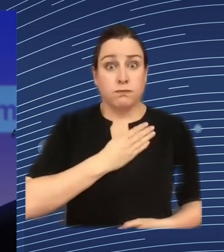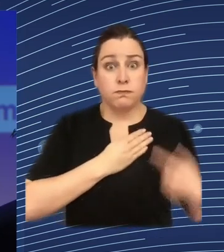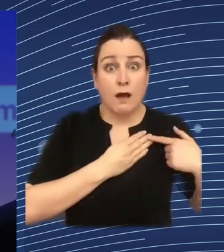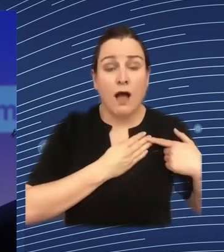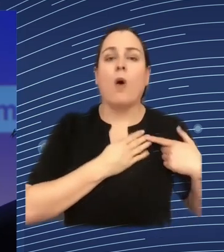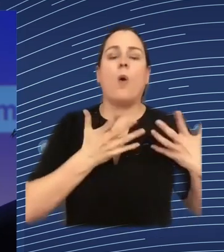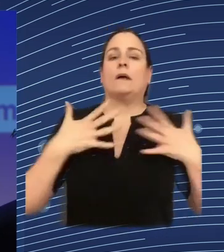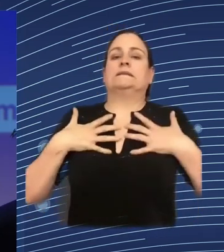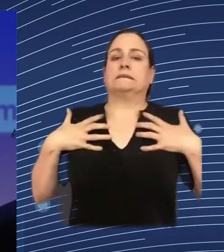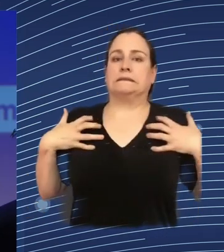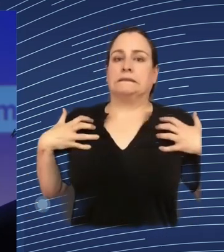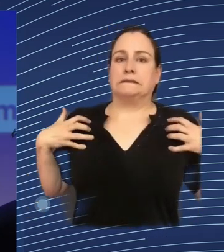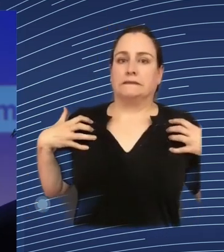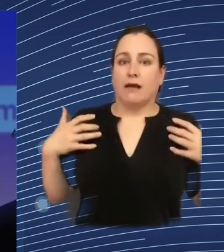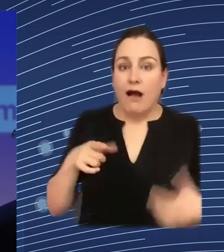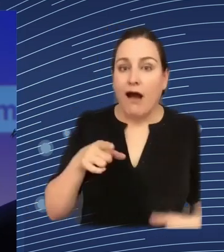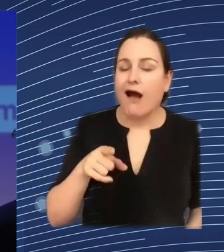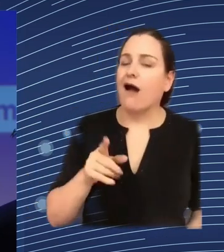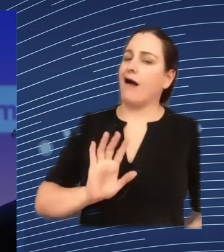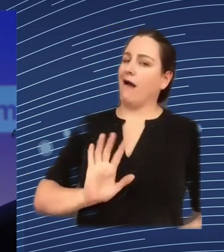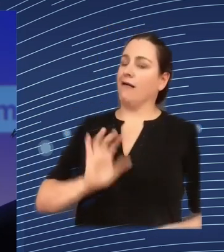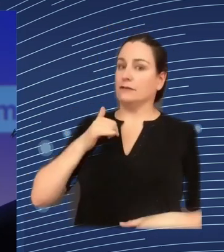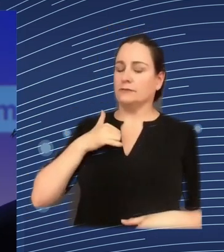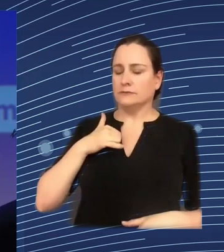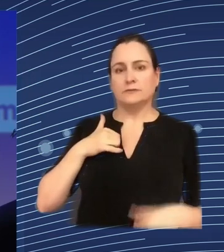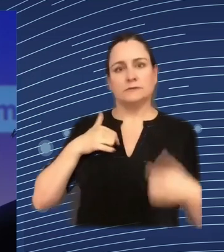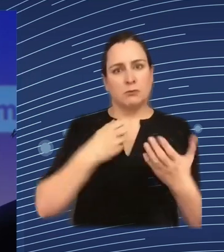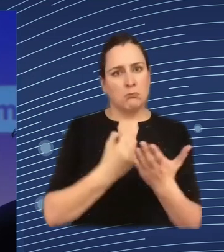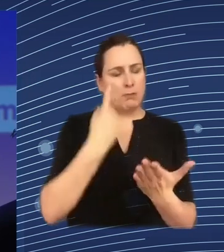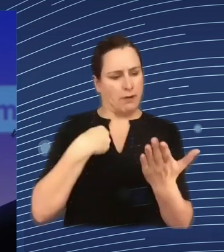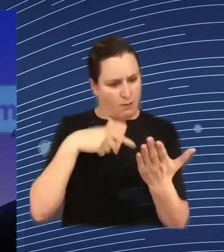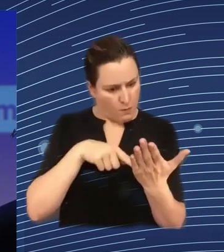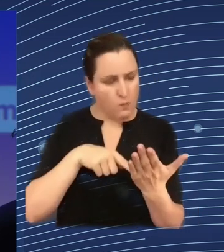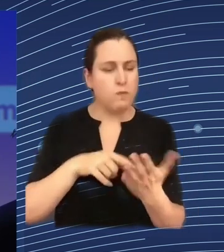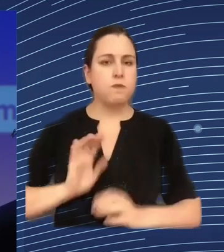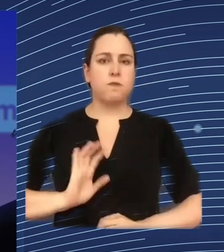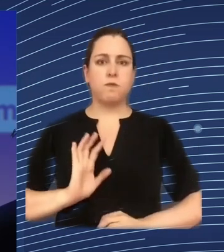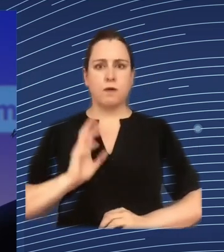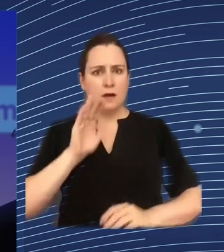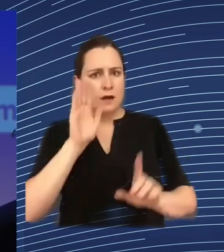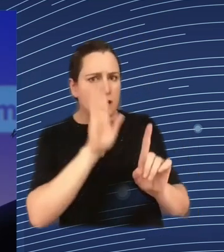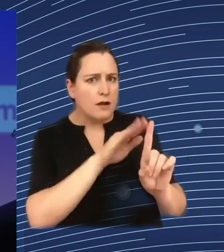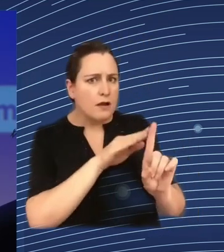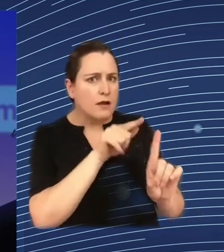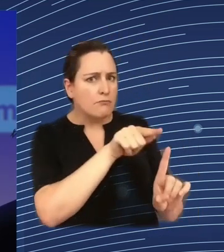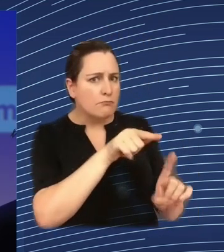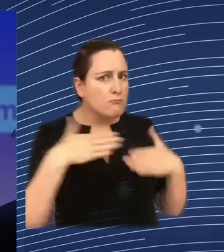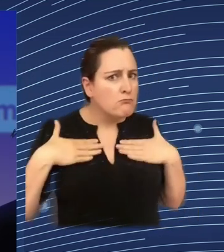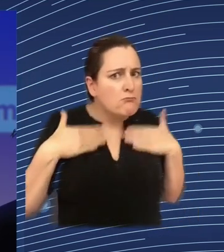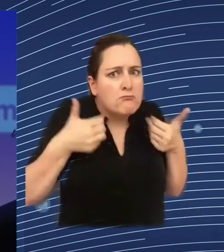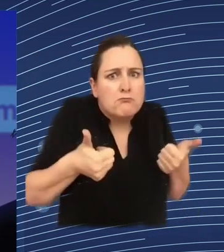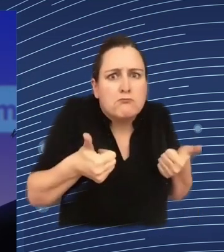could be a very good opportunity to reduce this stress or problem of mental health but also